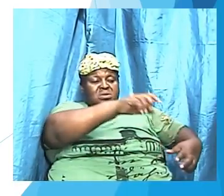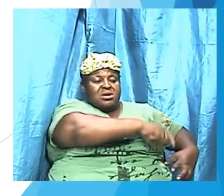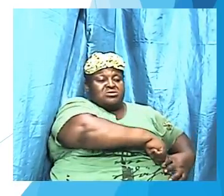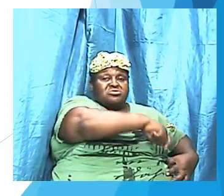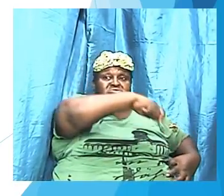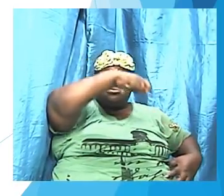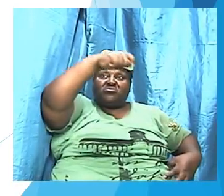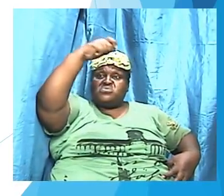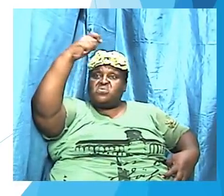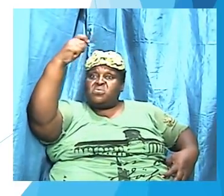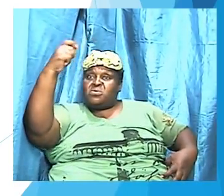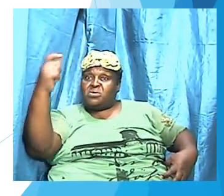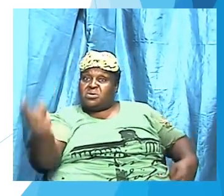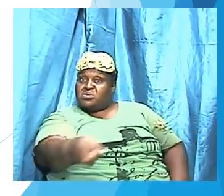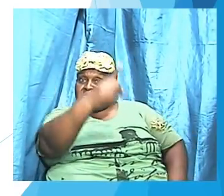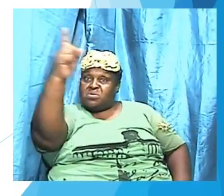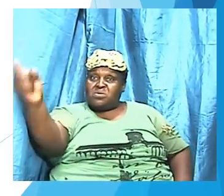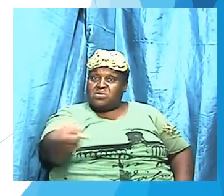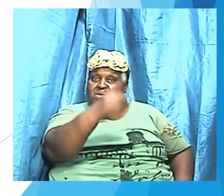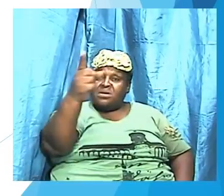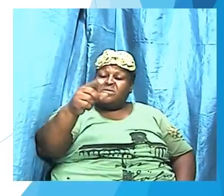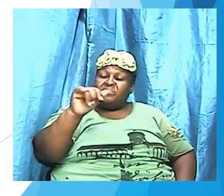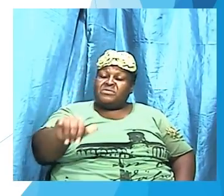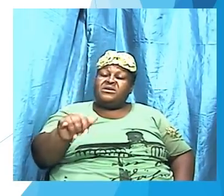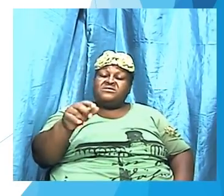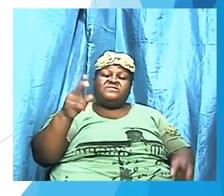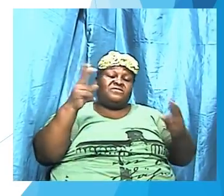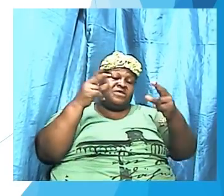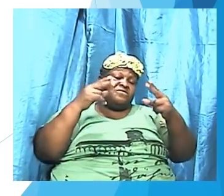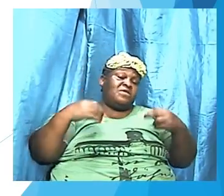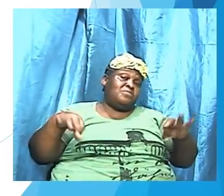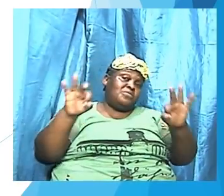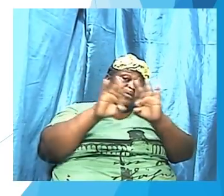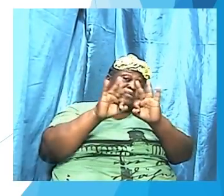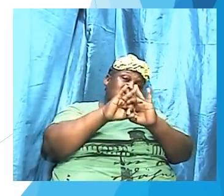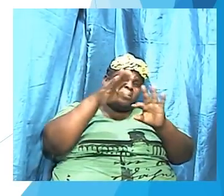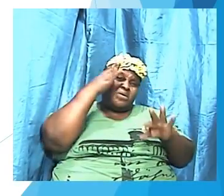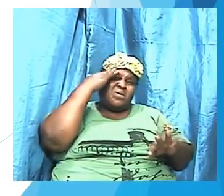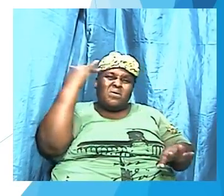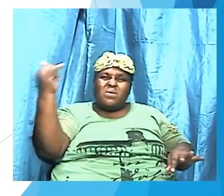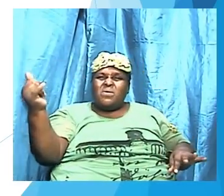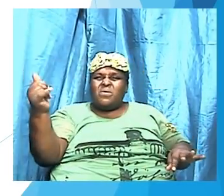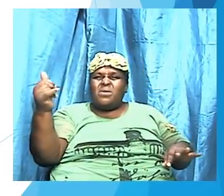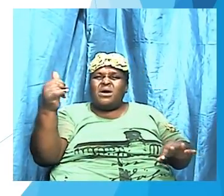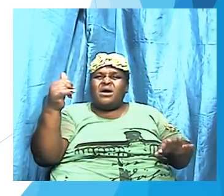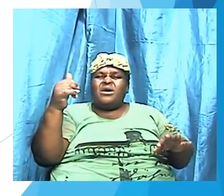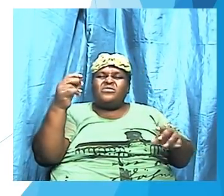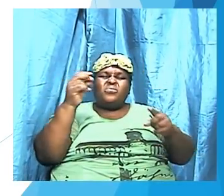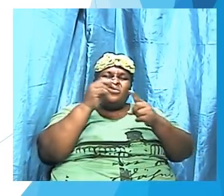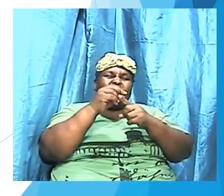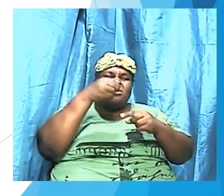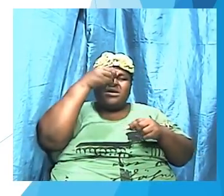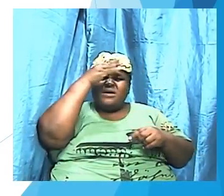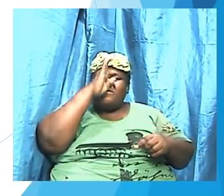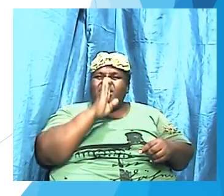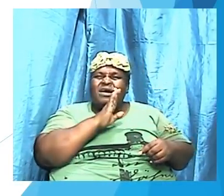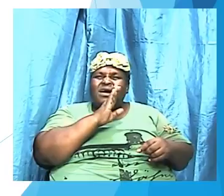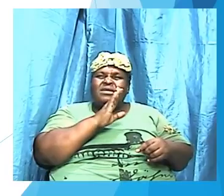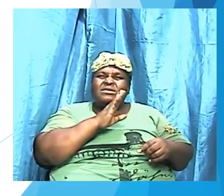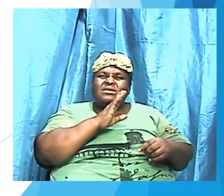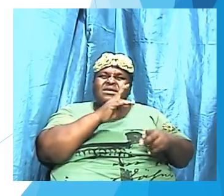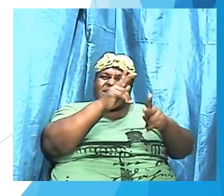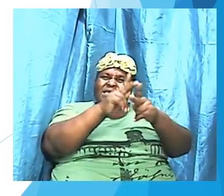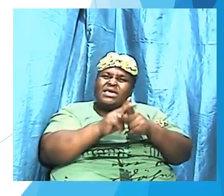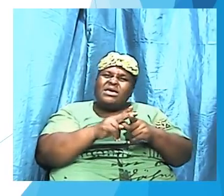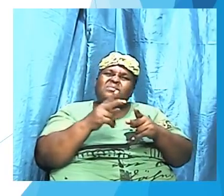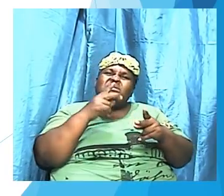and that is very significant why is the word of God repeatedly referred because it is the same thing in